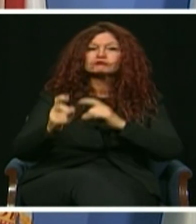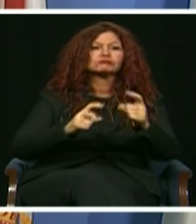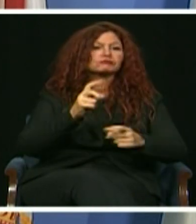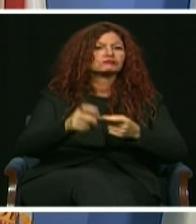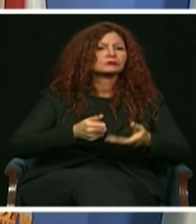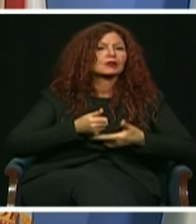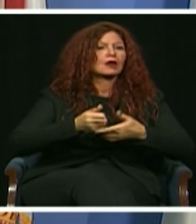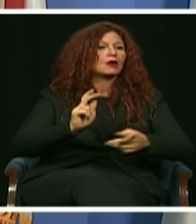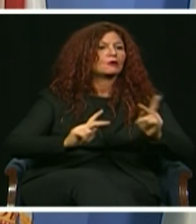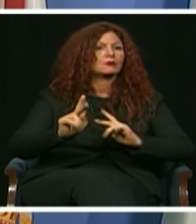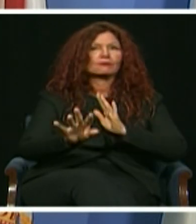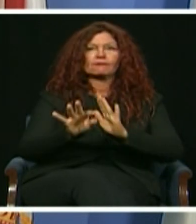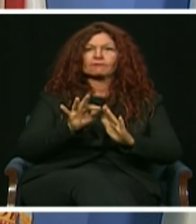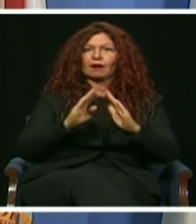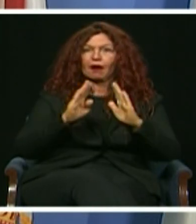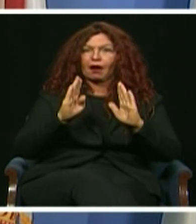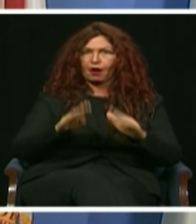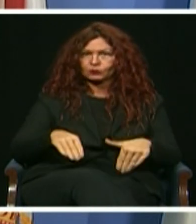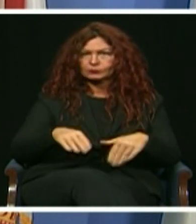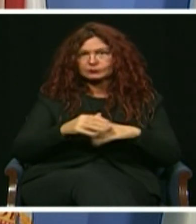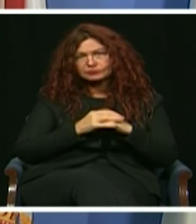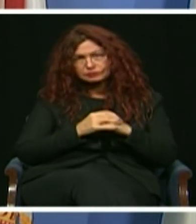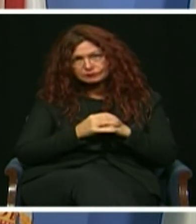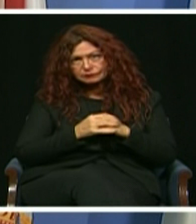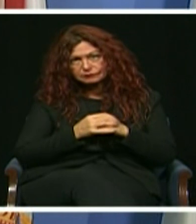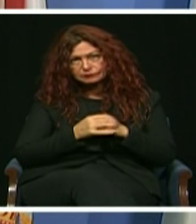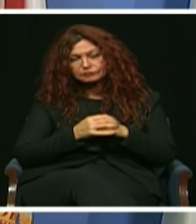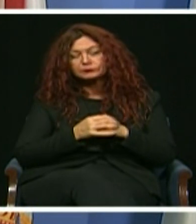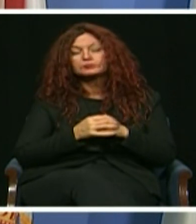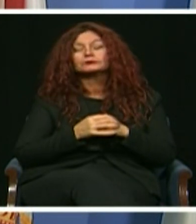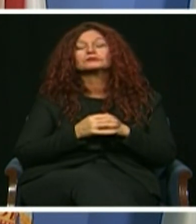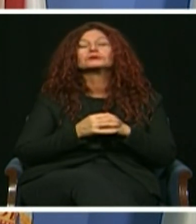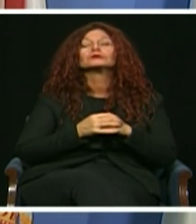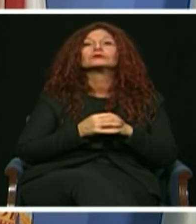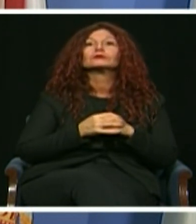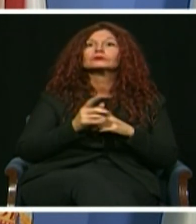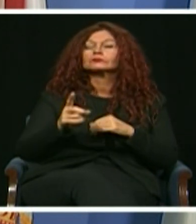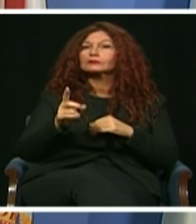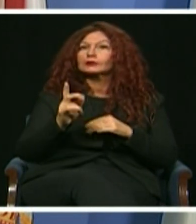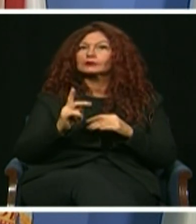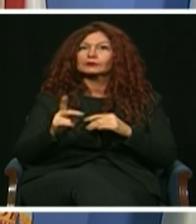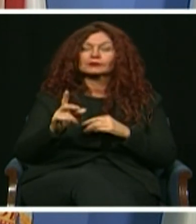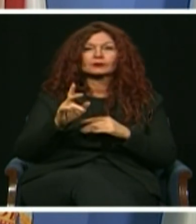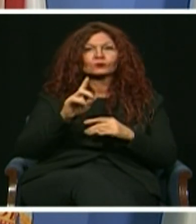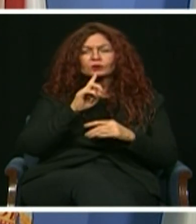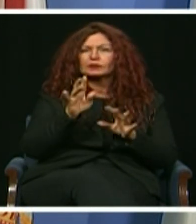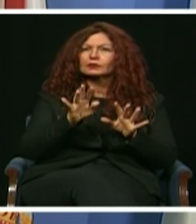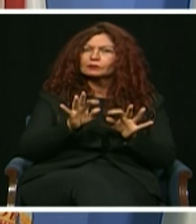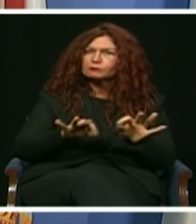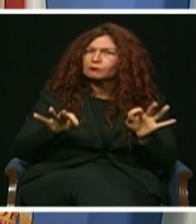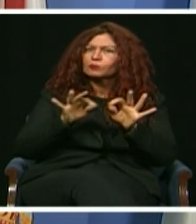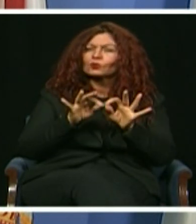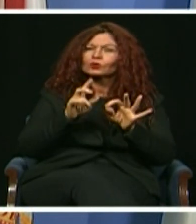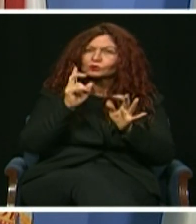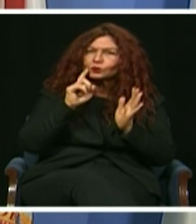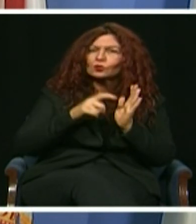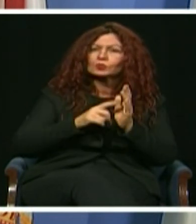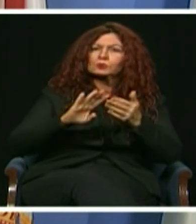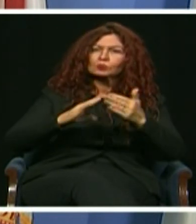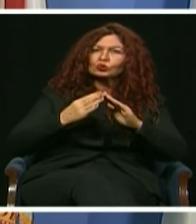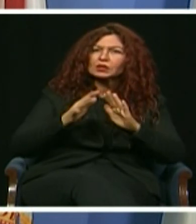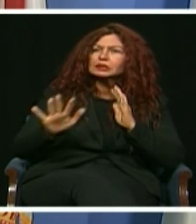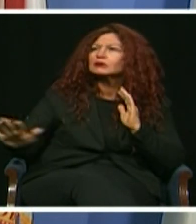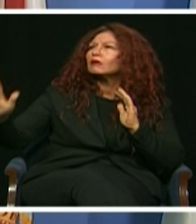to benefit low-income households. Home ownership remains a central pillar to prosperity. We all know that. We're